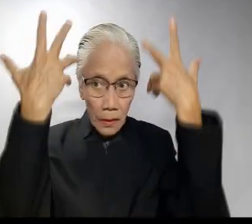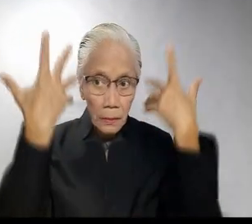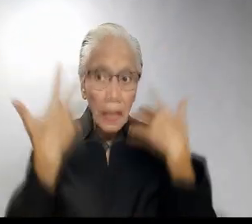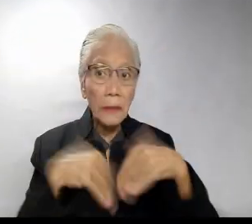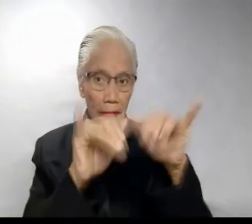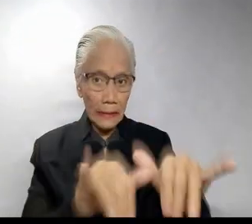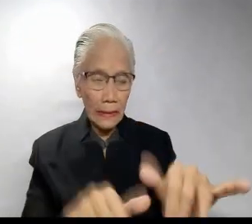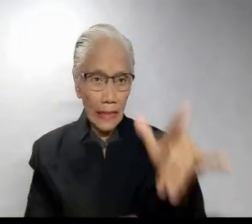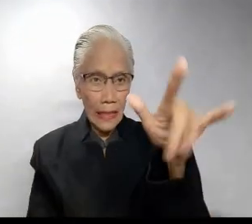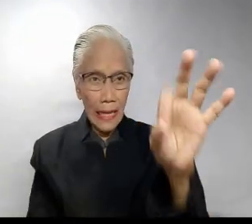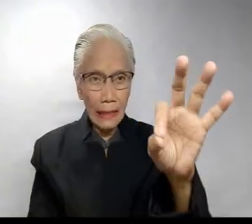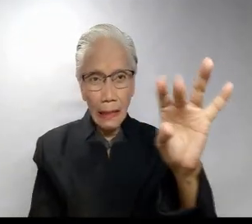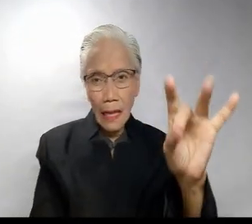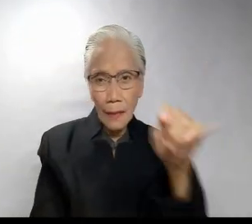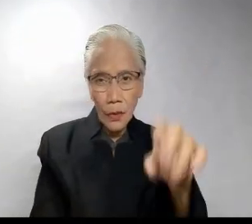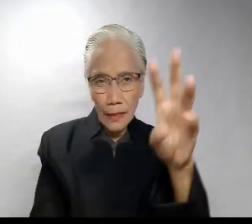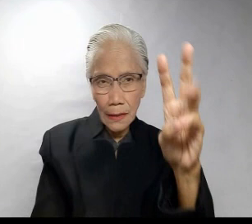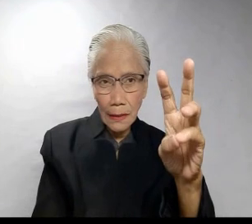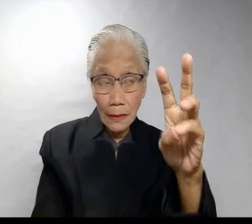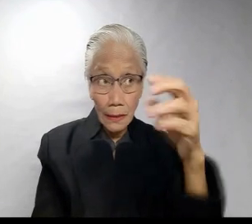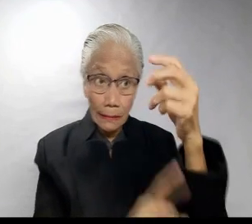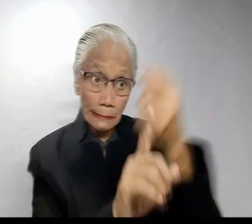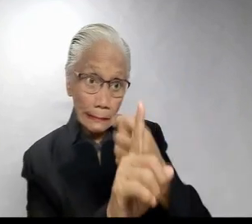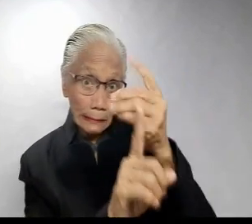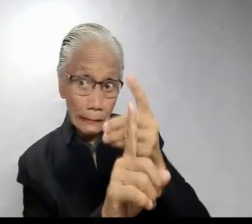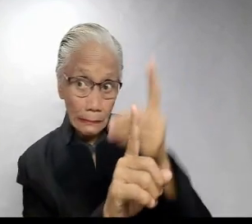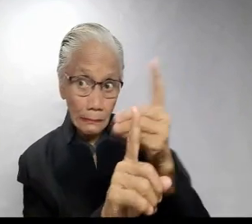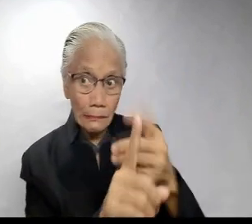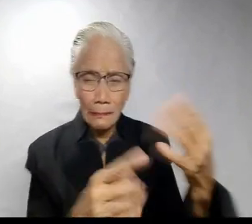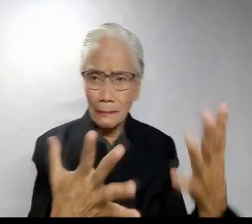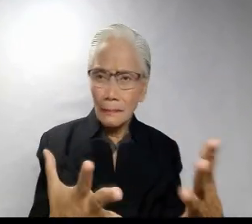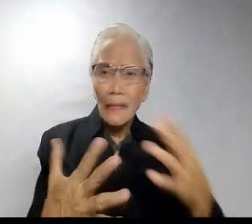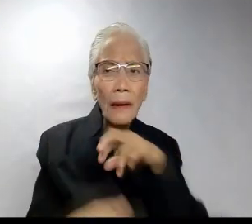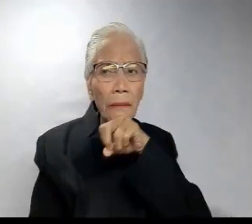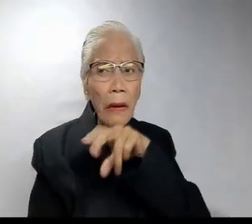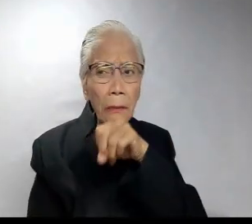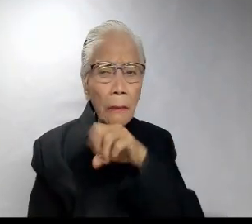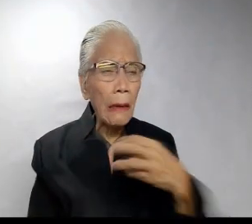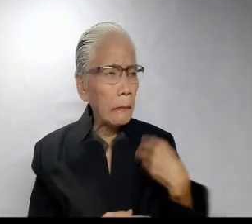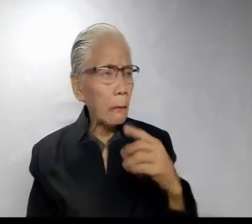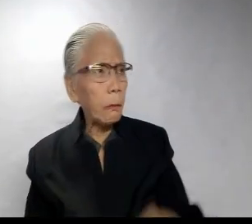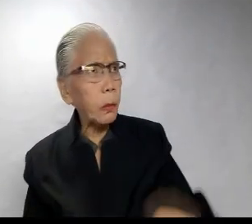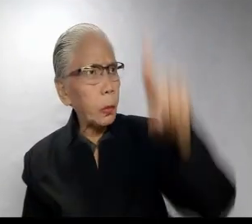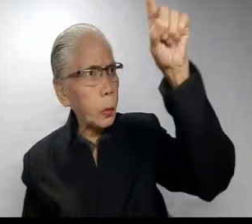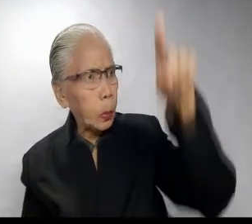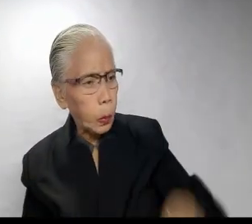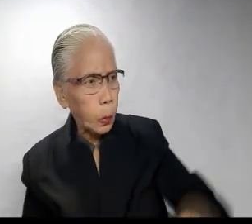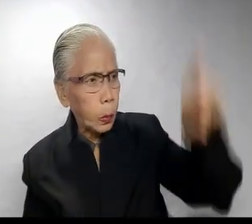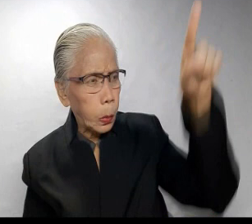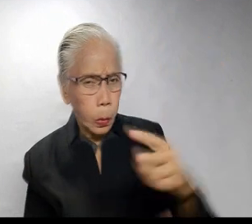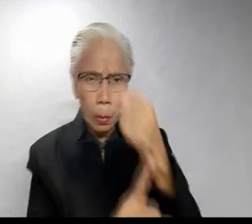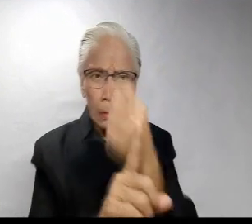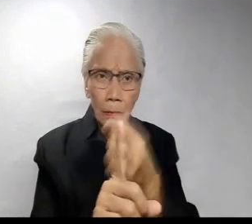to maintain the same 98.6 degrees. The cold-blooded frog's body temperature goes up and down with the